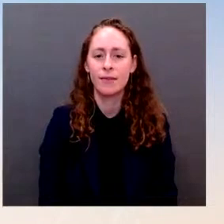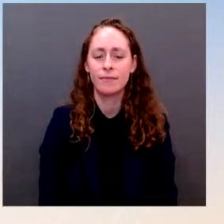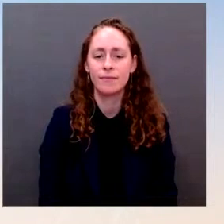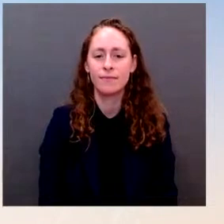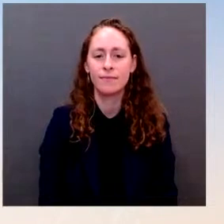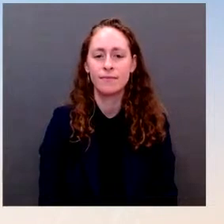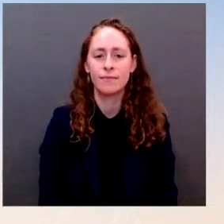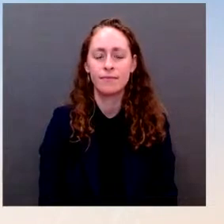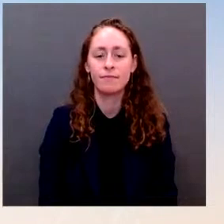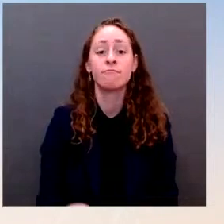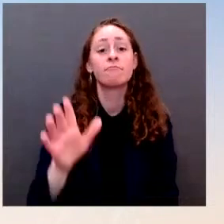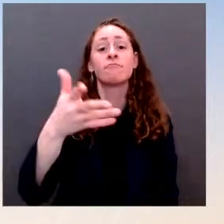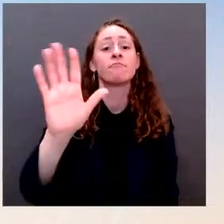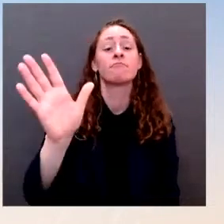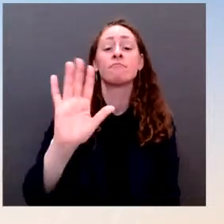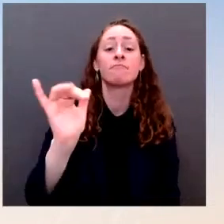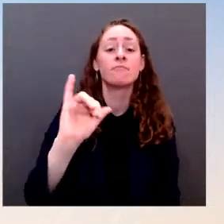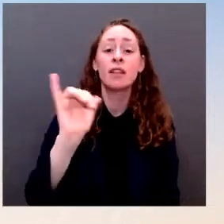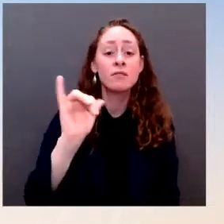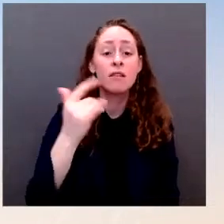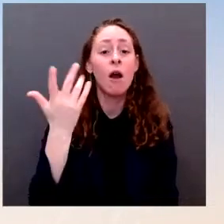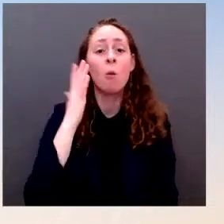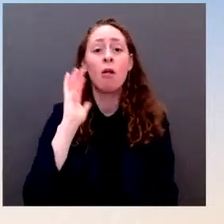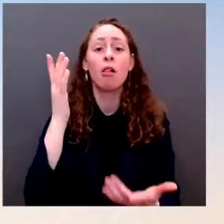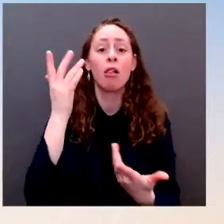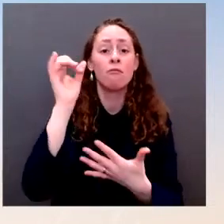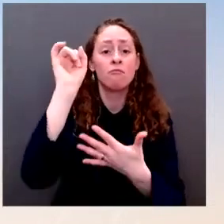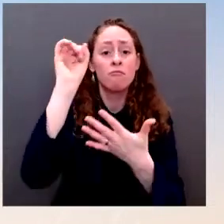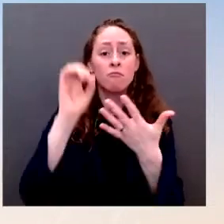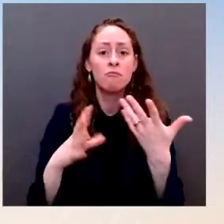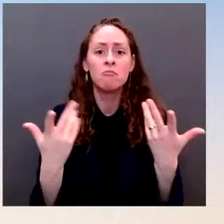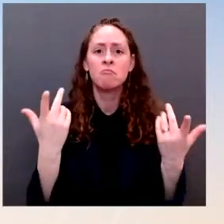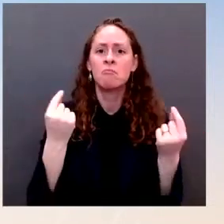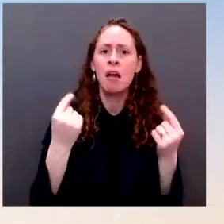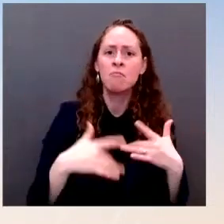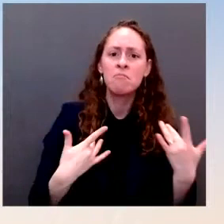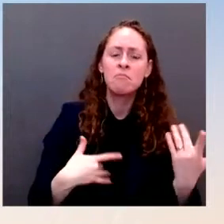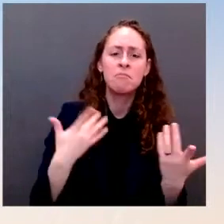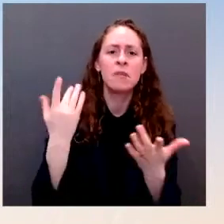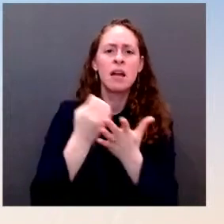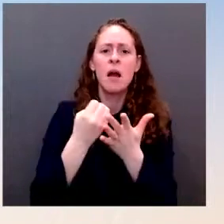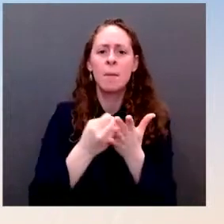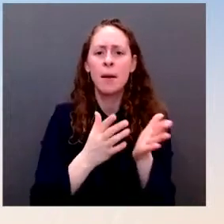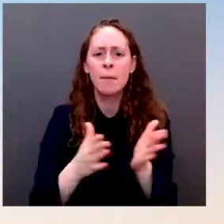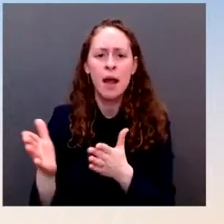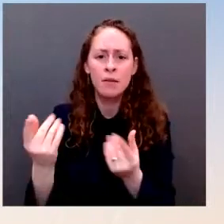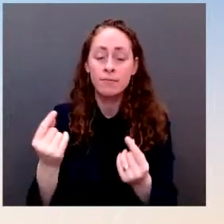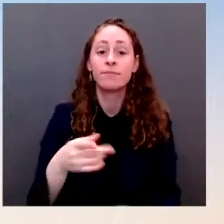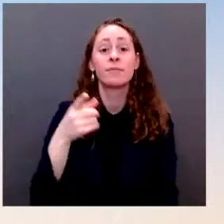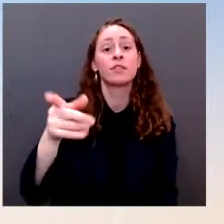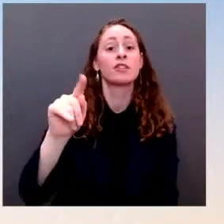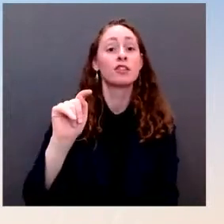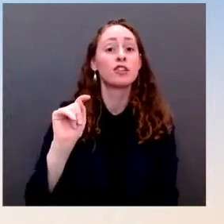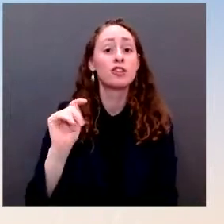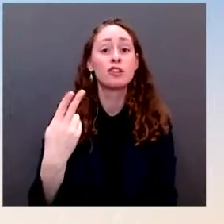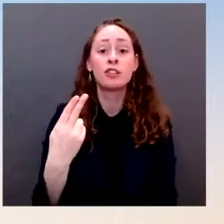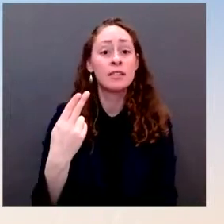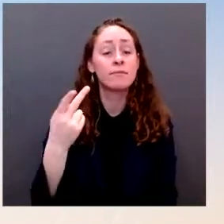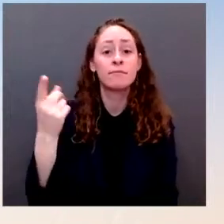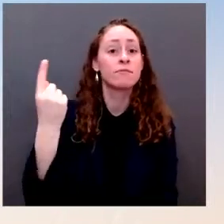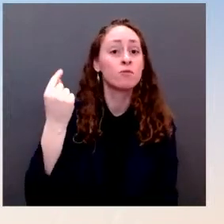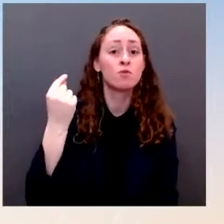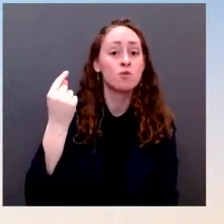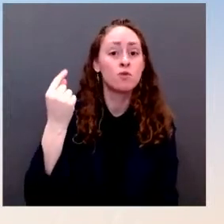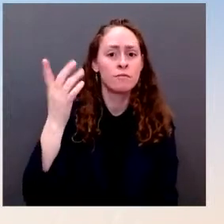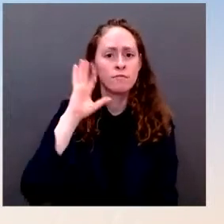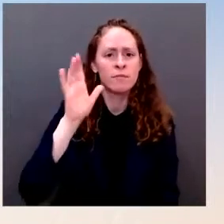American people and create more good-paying jobs. And on Thursday, he will travel to continue promoting his agenda. I expect we'll have more details on that in the